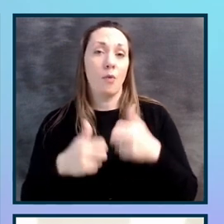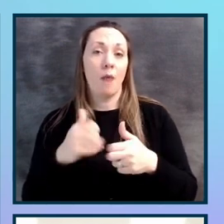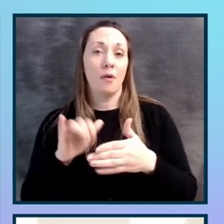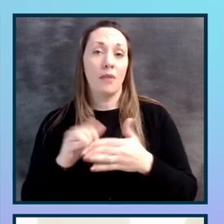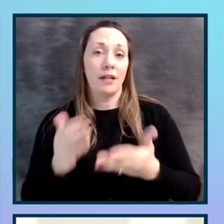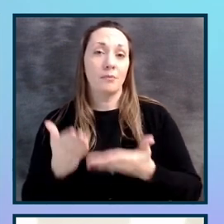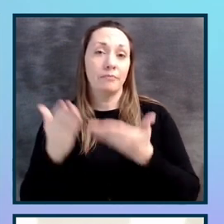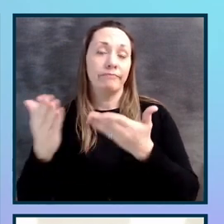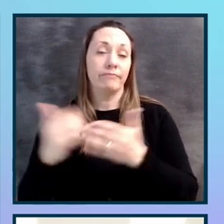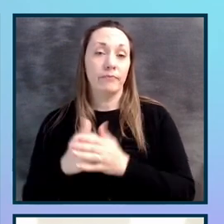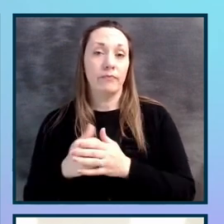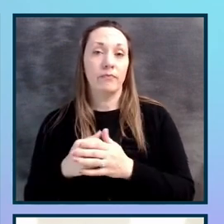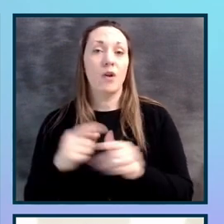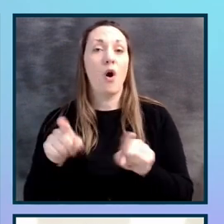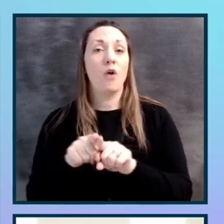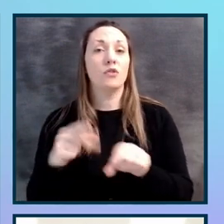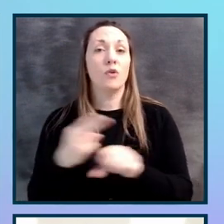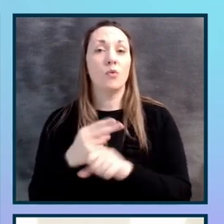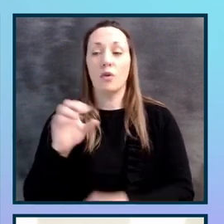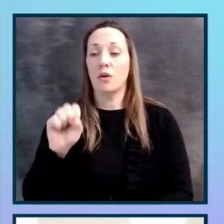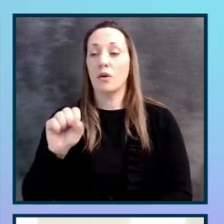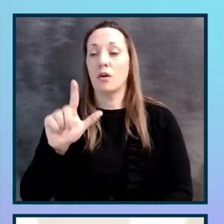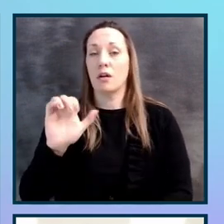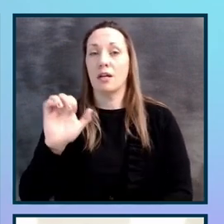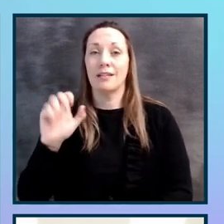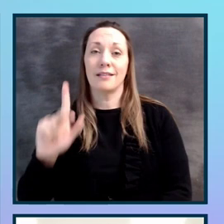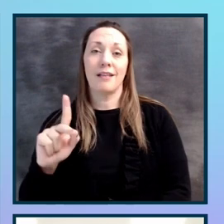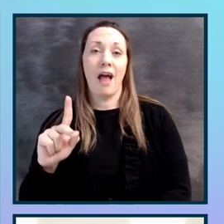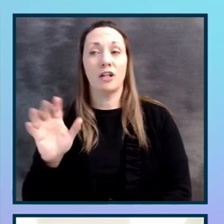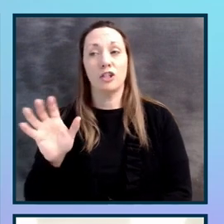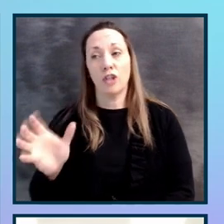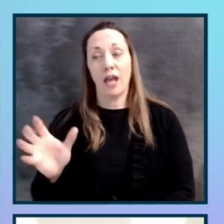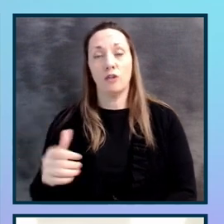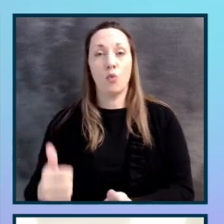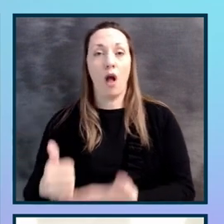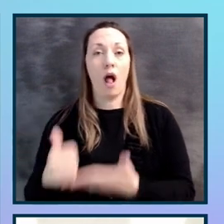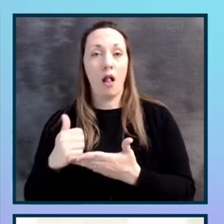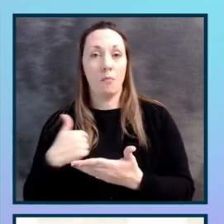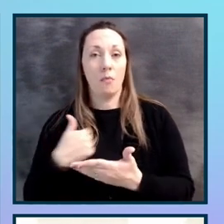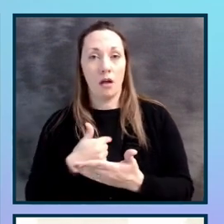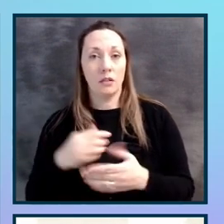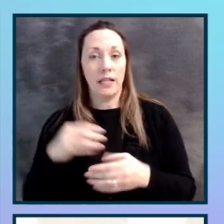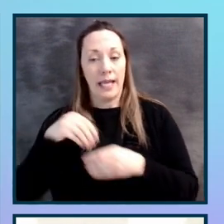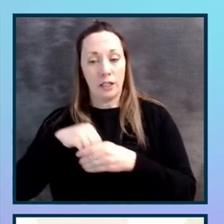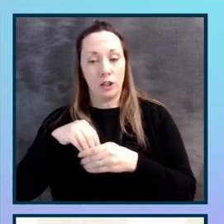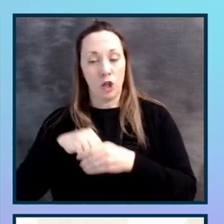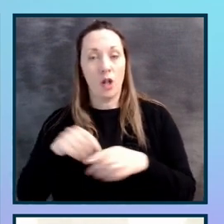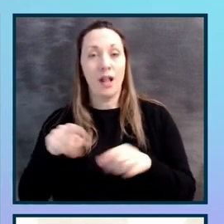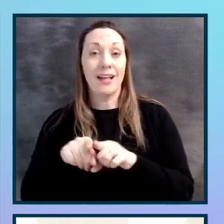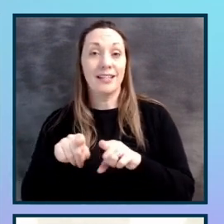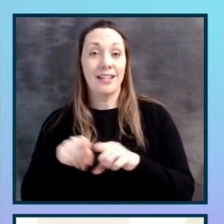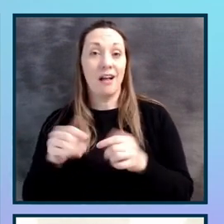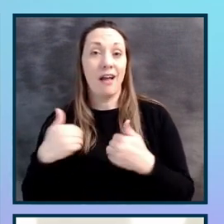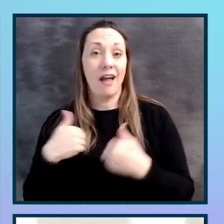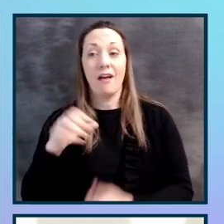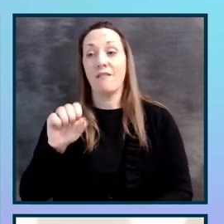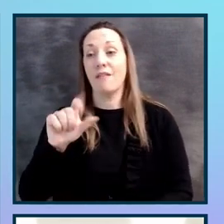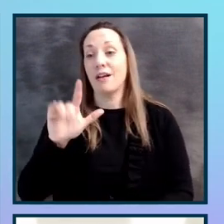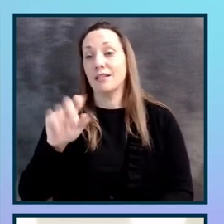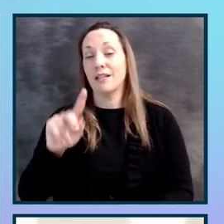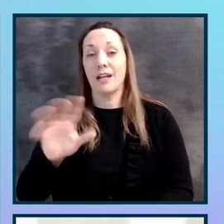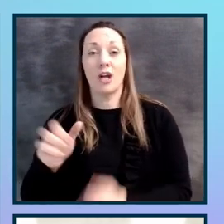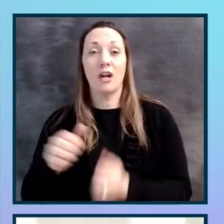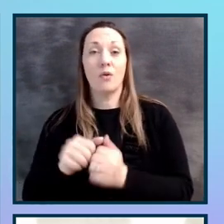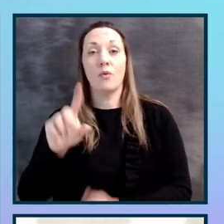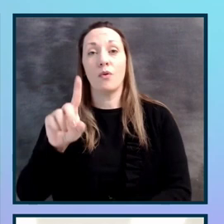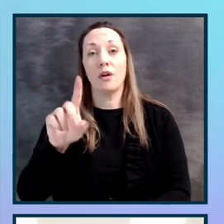And we use our Slack channels obviously a lot to help us internally. And we even have a Slack channel with DQ as well, which is super helpful and just means